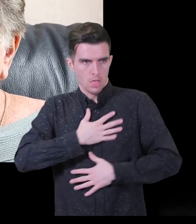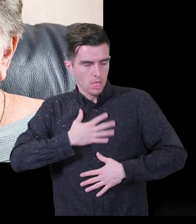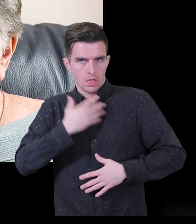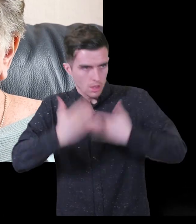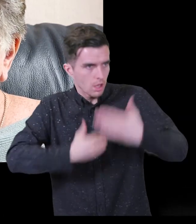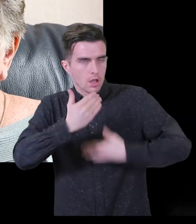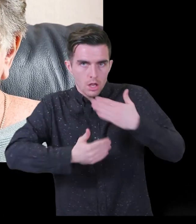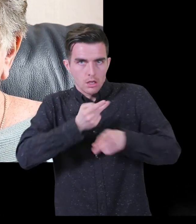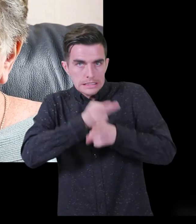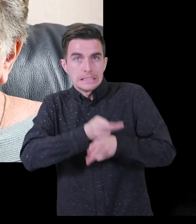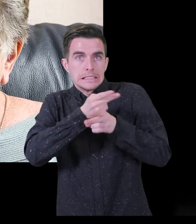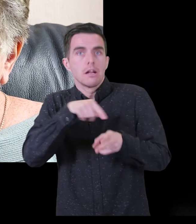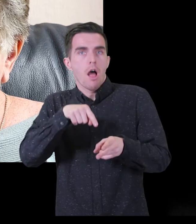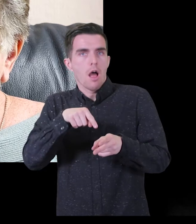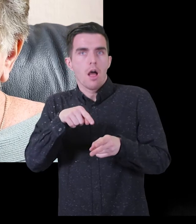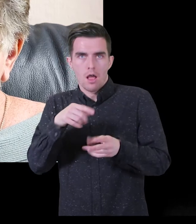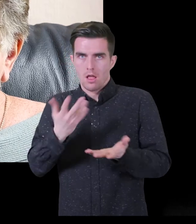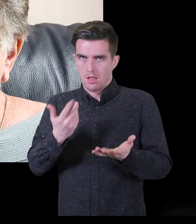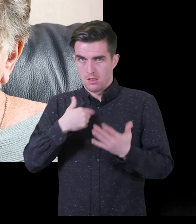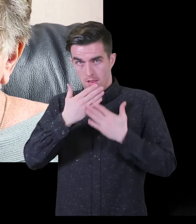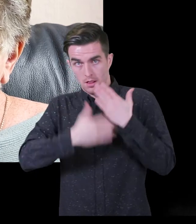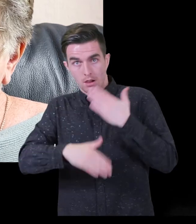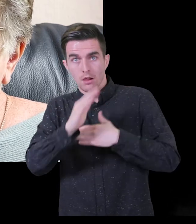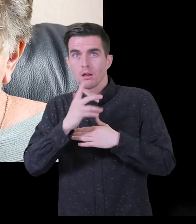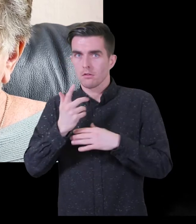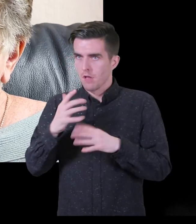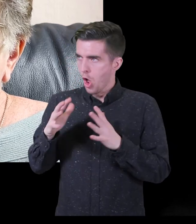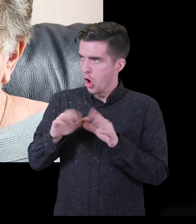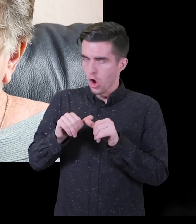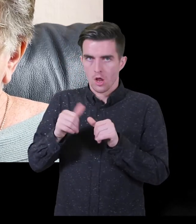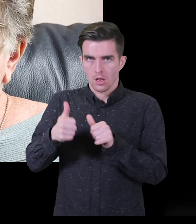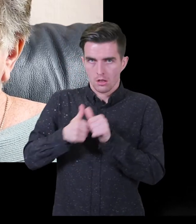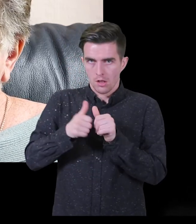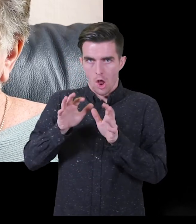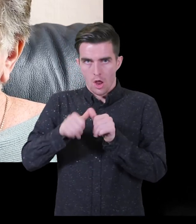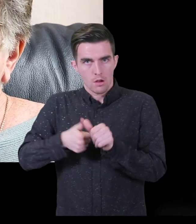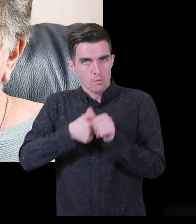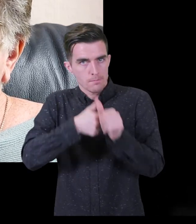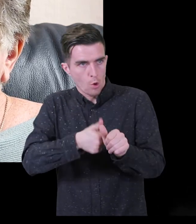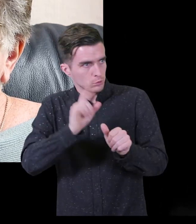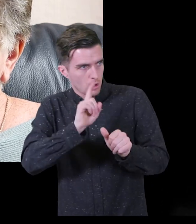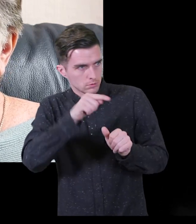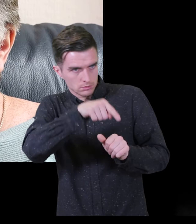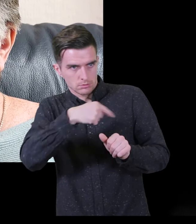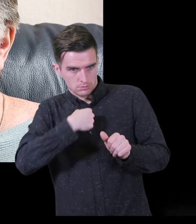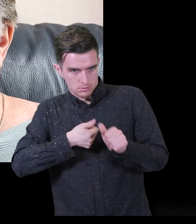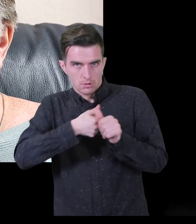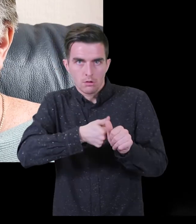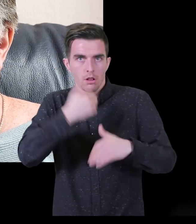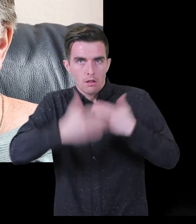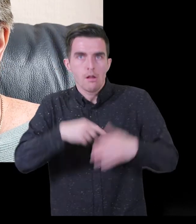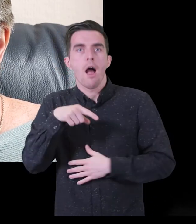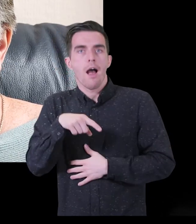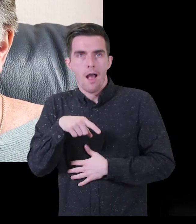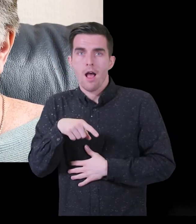But it wasn't just my husband's needs, it was also myself as a carer, how the situation was